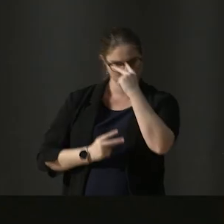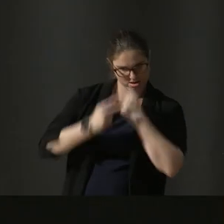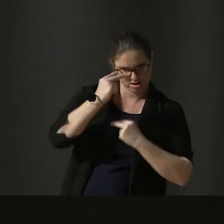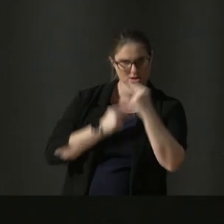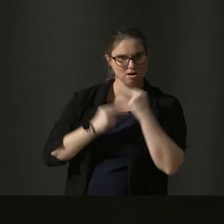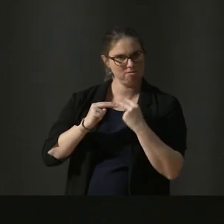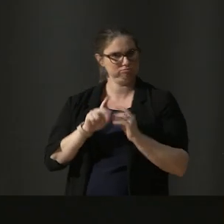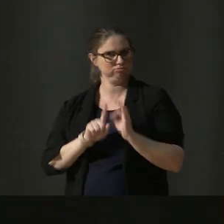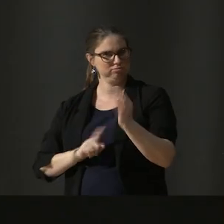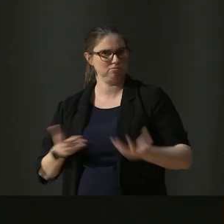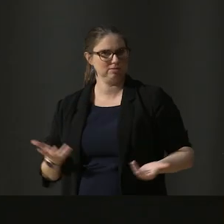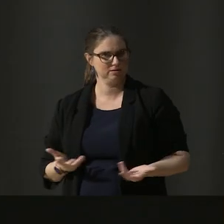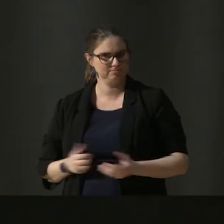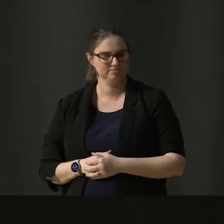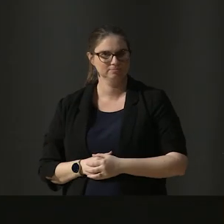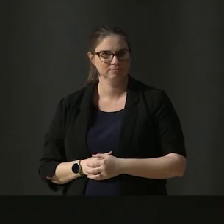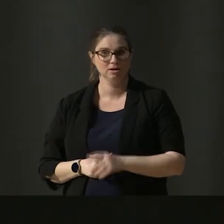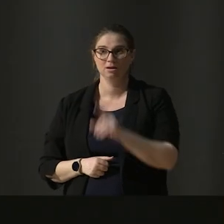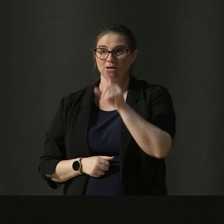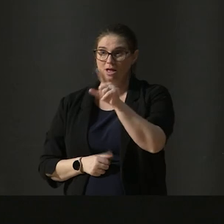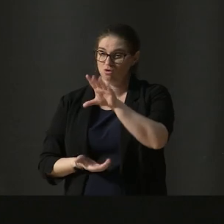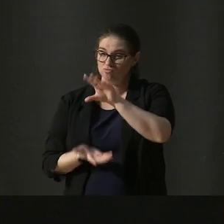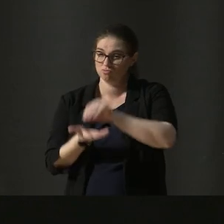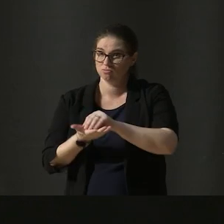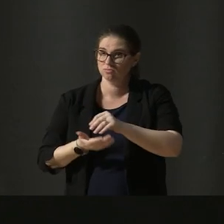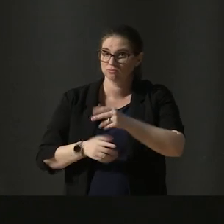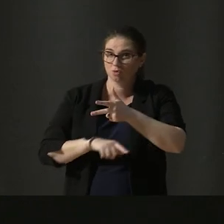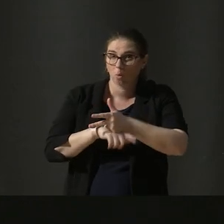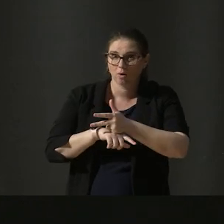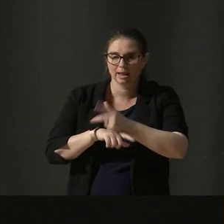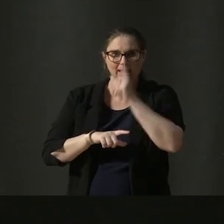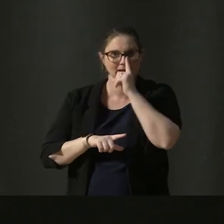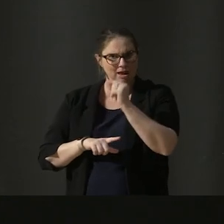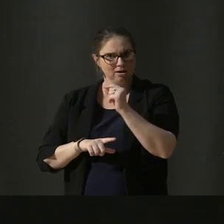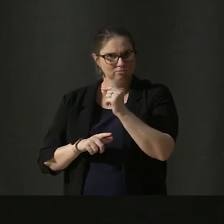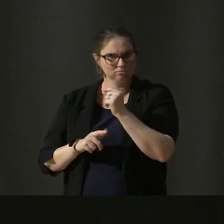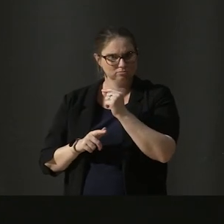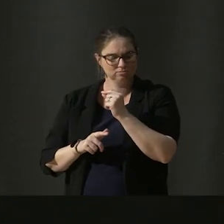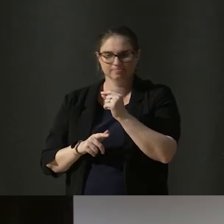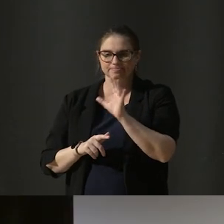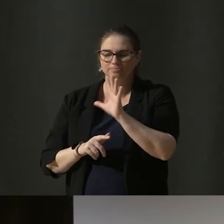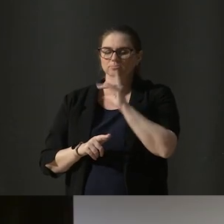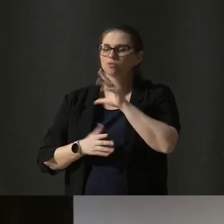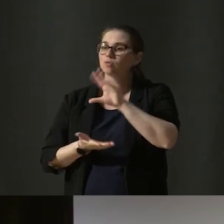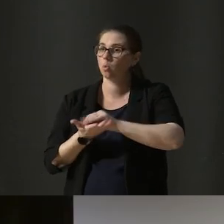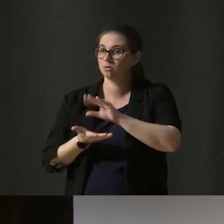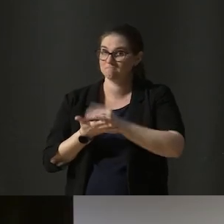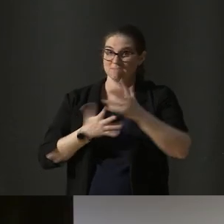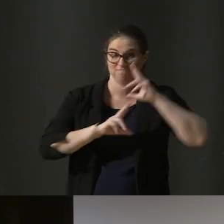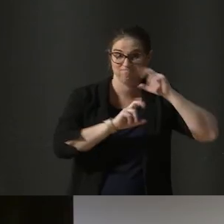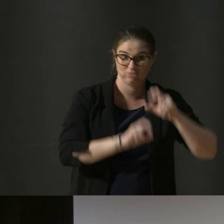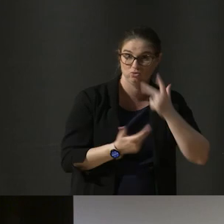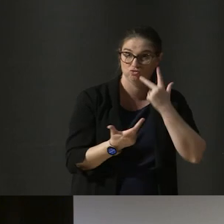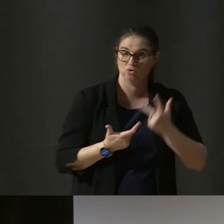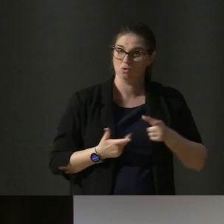On top of that, recordings reveal whether teaching methods and practice techniques have actually been effective. Finally, students